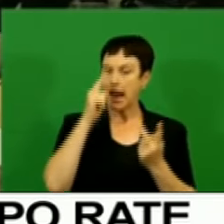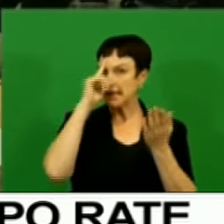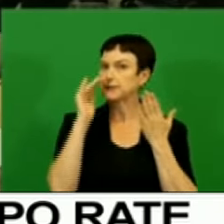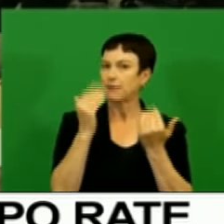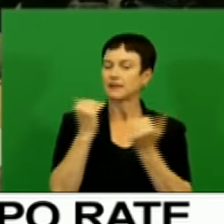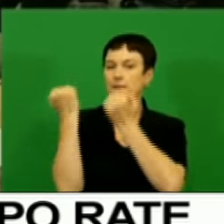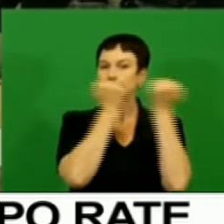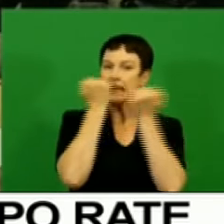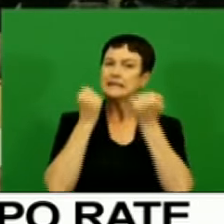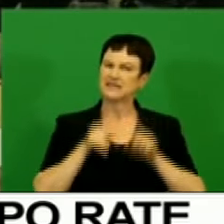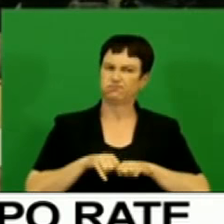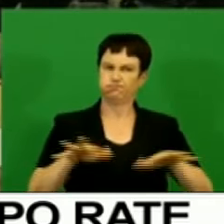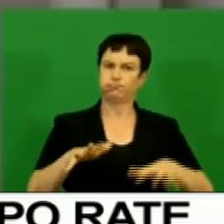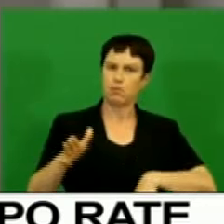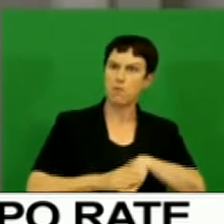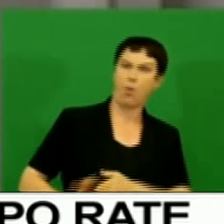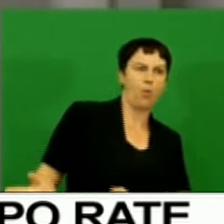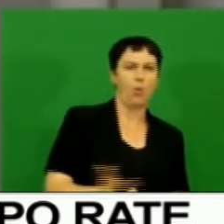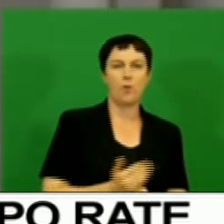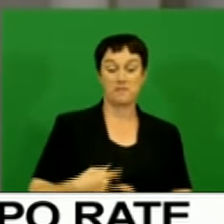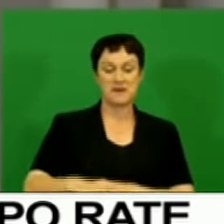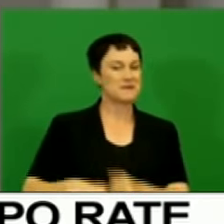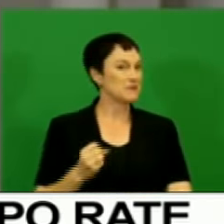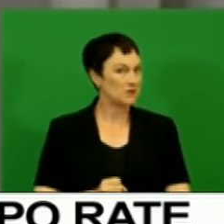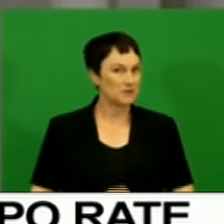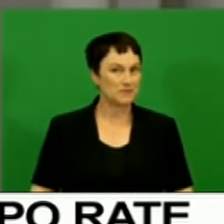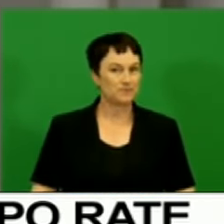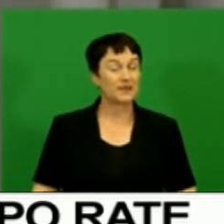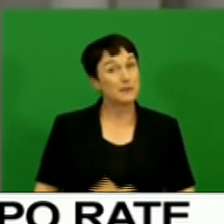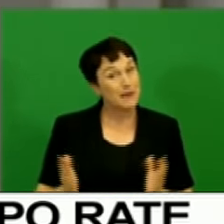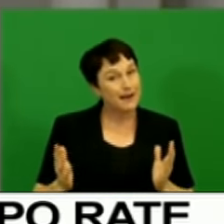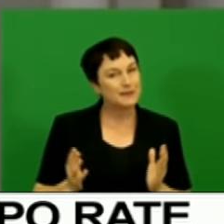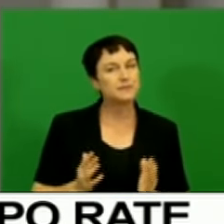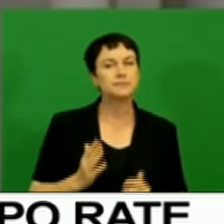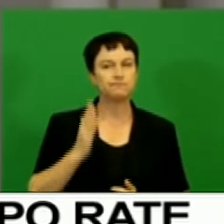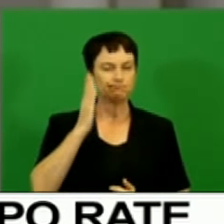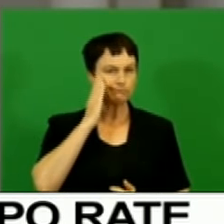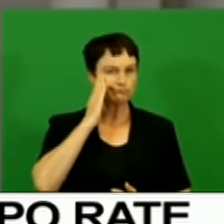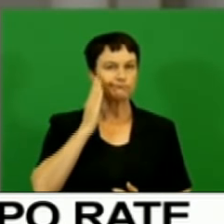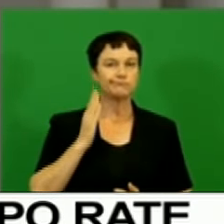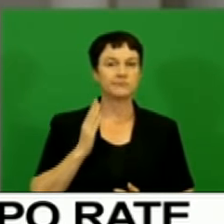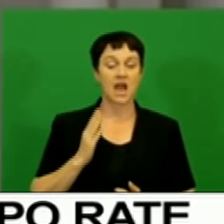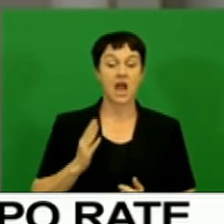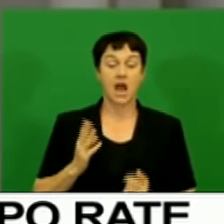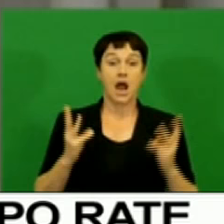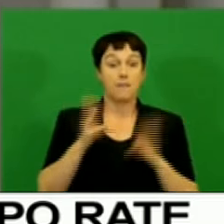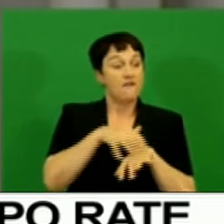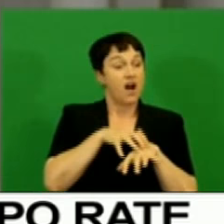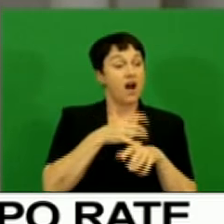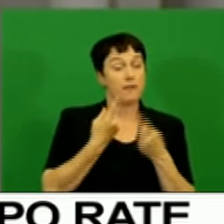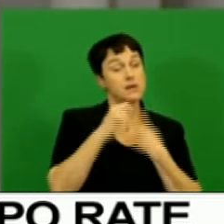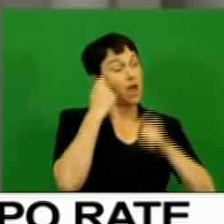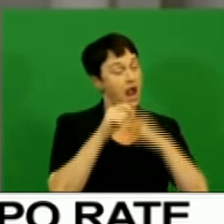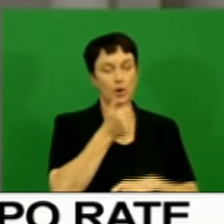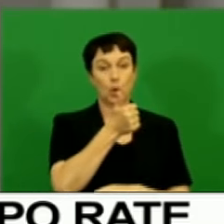expected this year. However, the impact on prices at the consumer level are yet